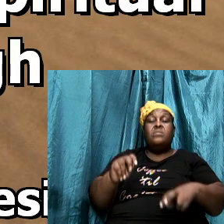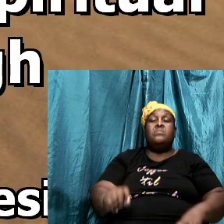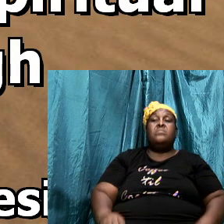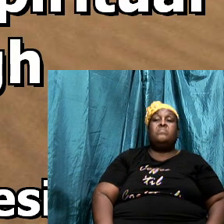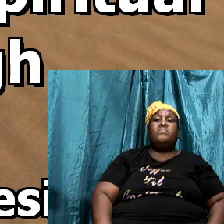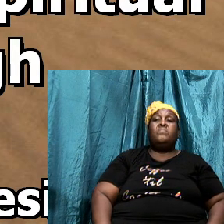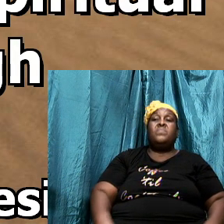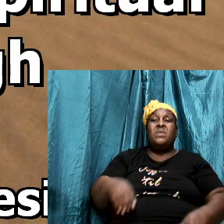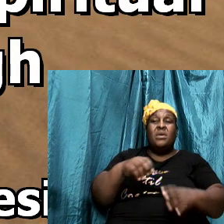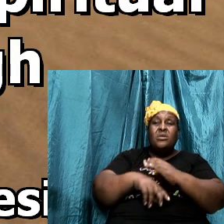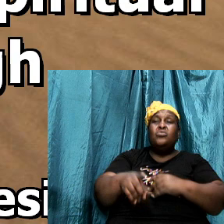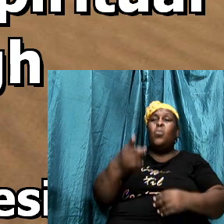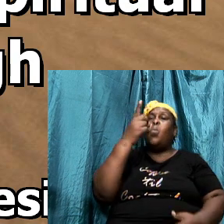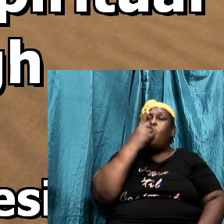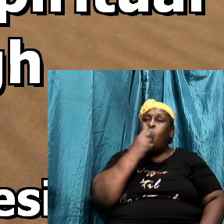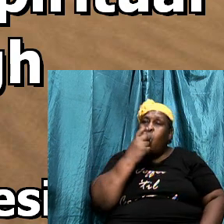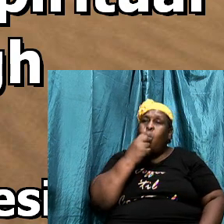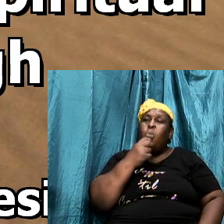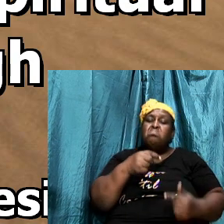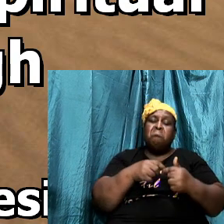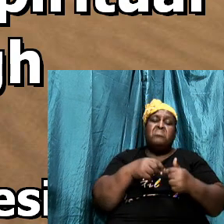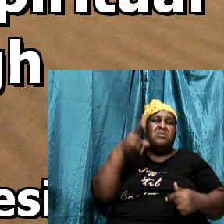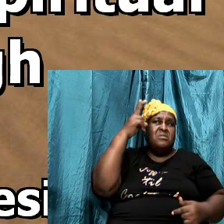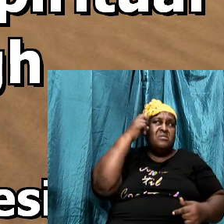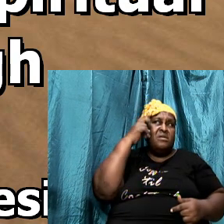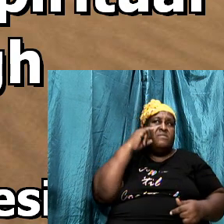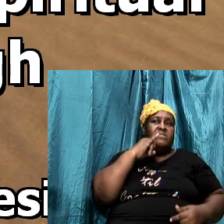into who the enemy is